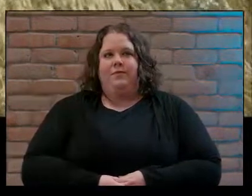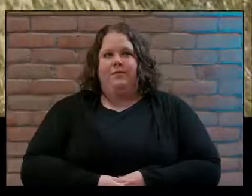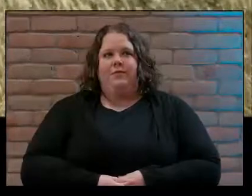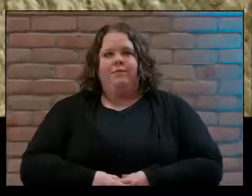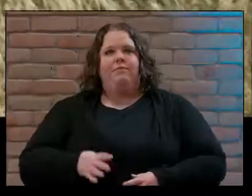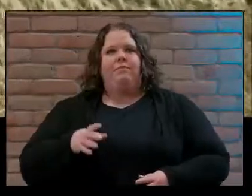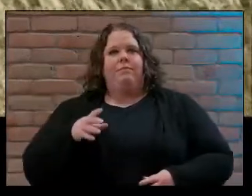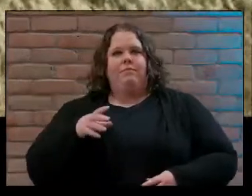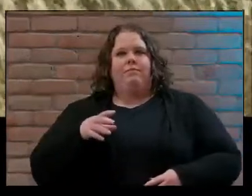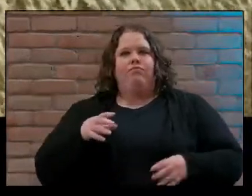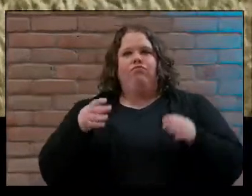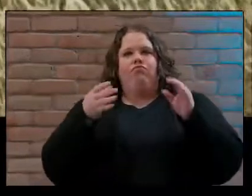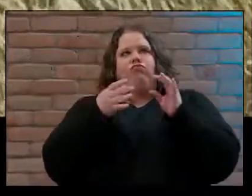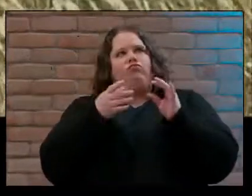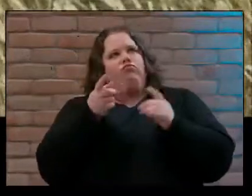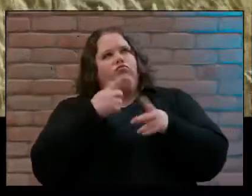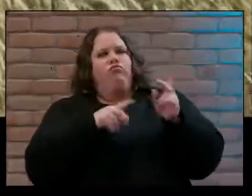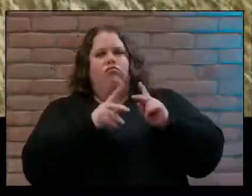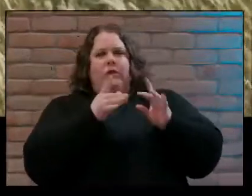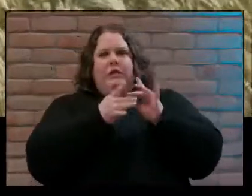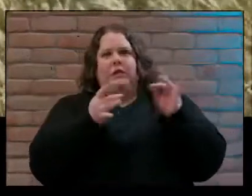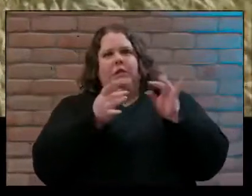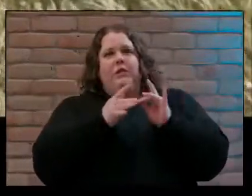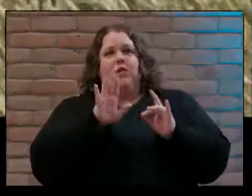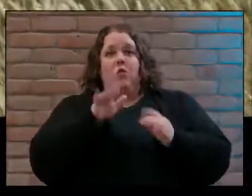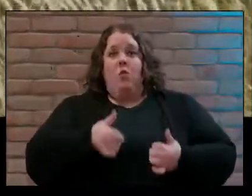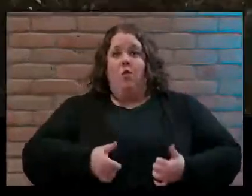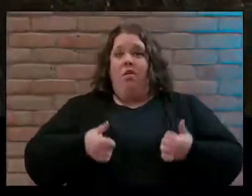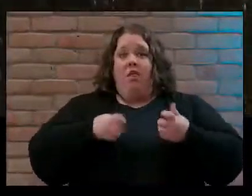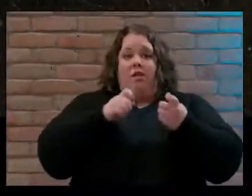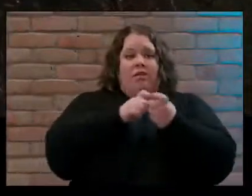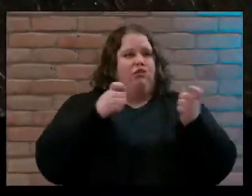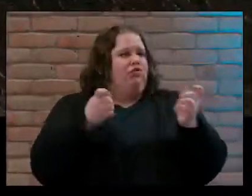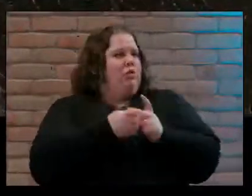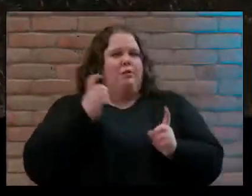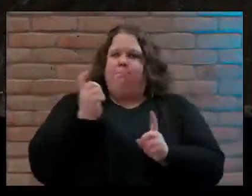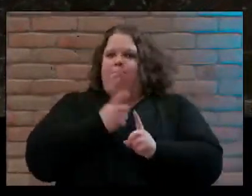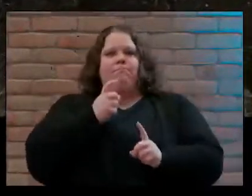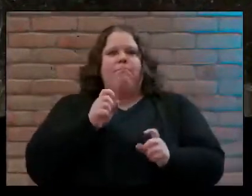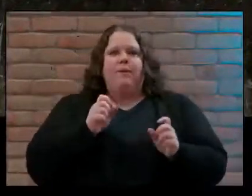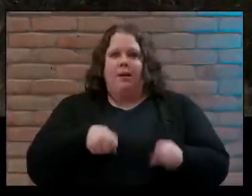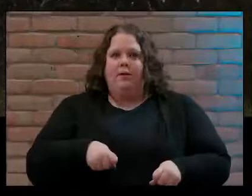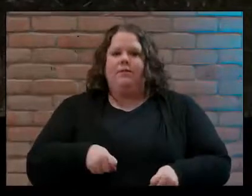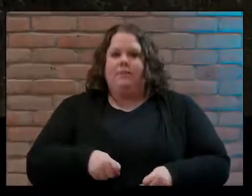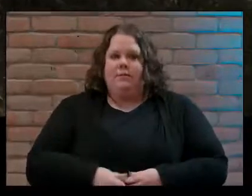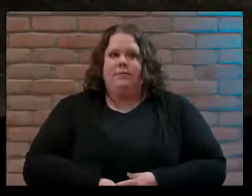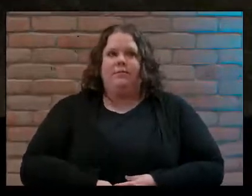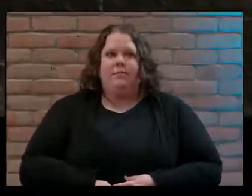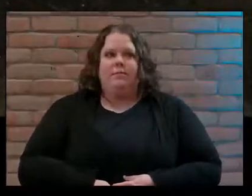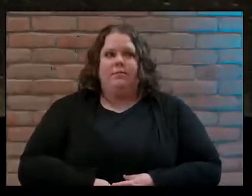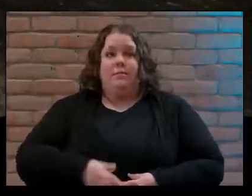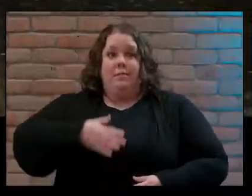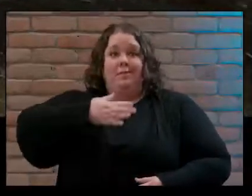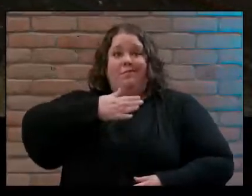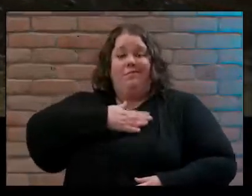say your life could change in an instant and mine did